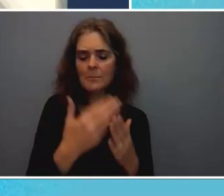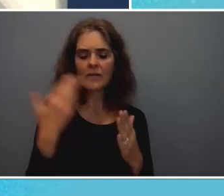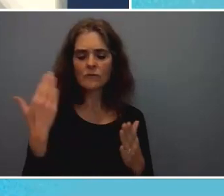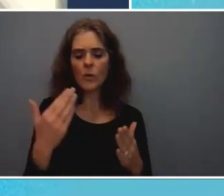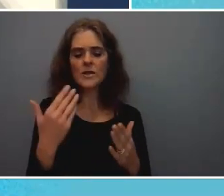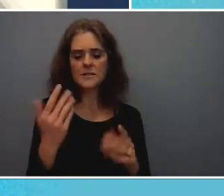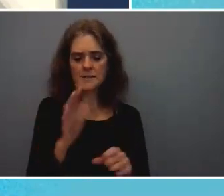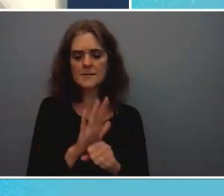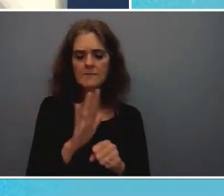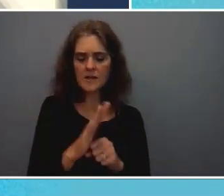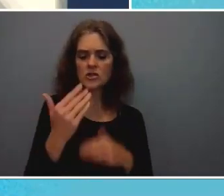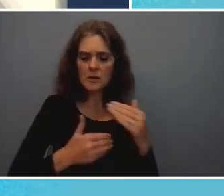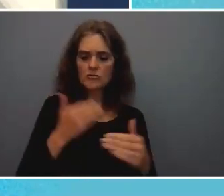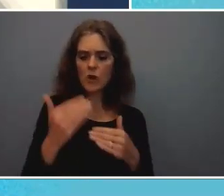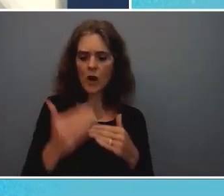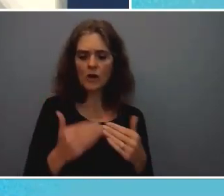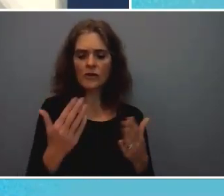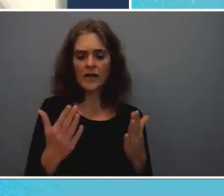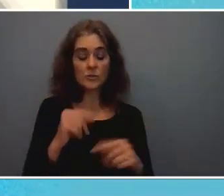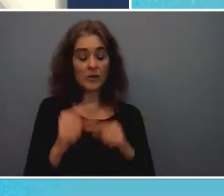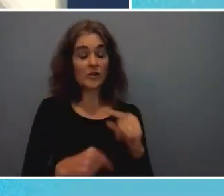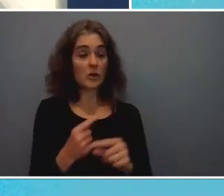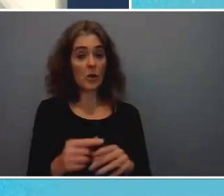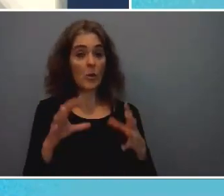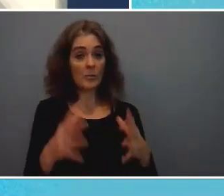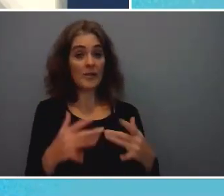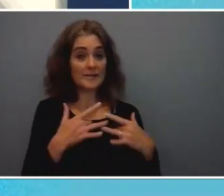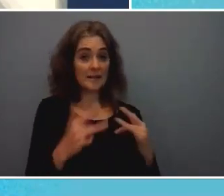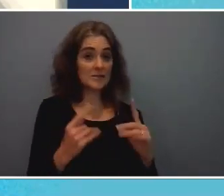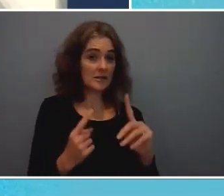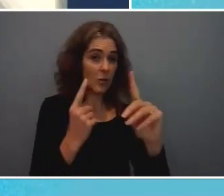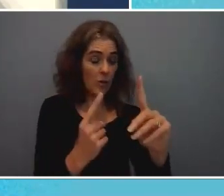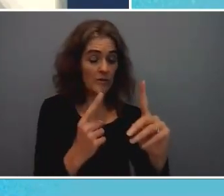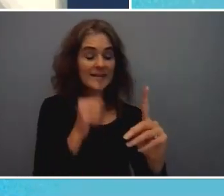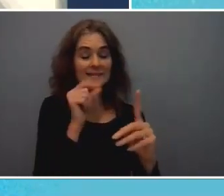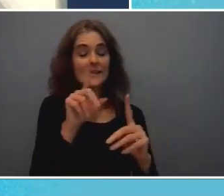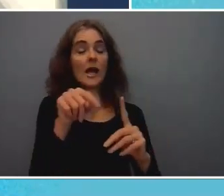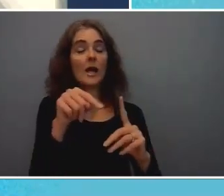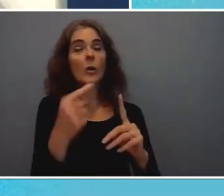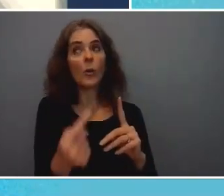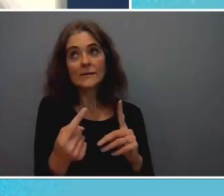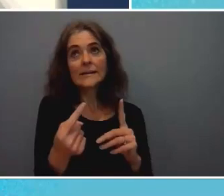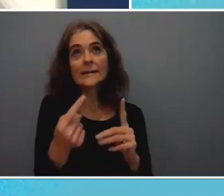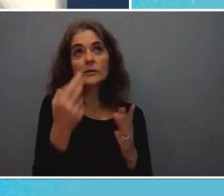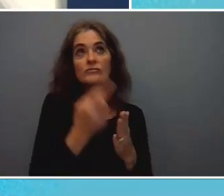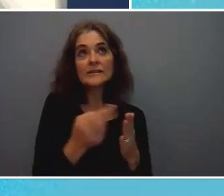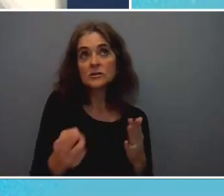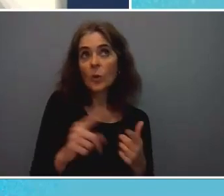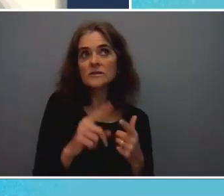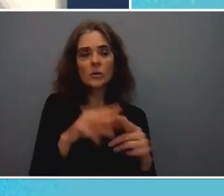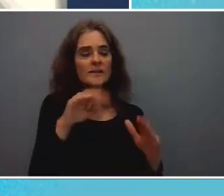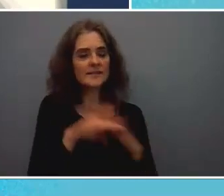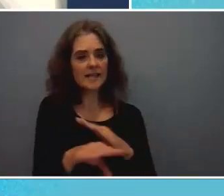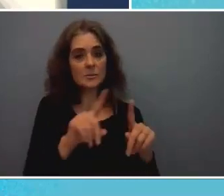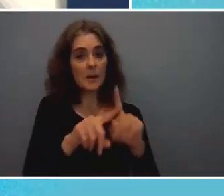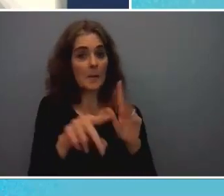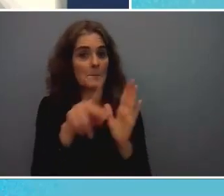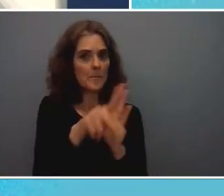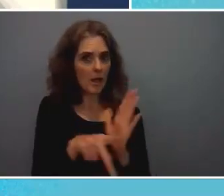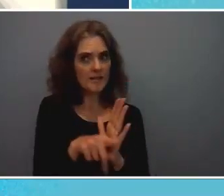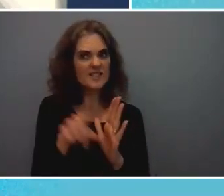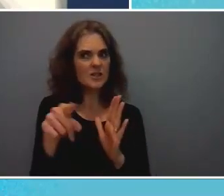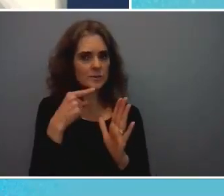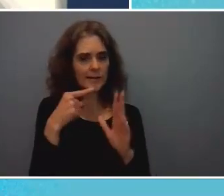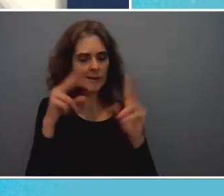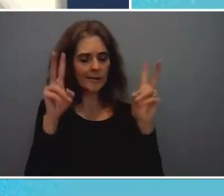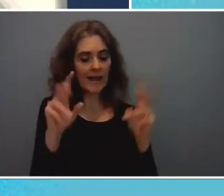climate sensitive goals globally you said it's not merely a matter of resources or accessibility but policy and then you